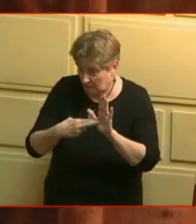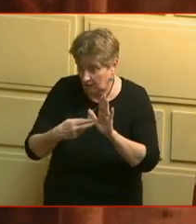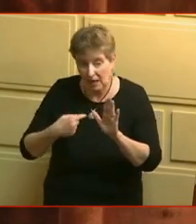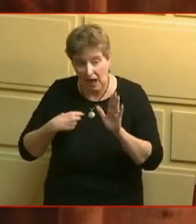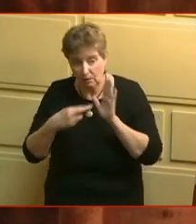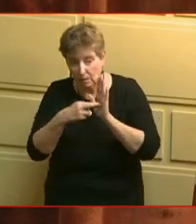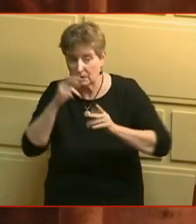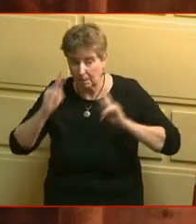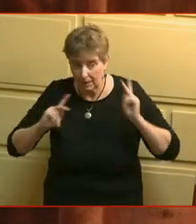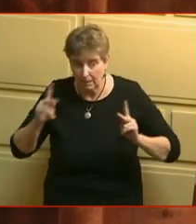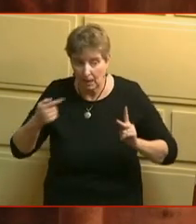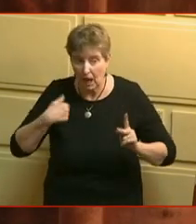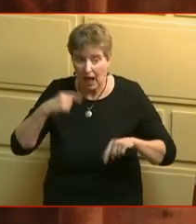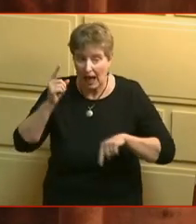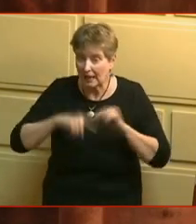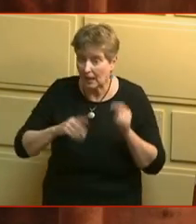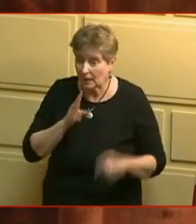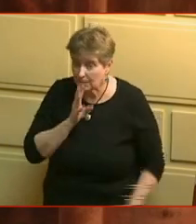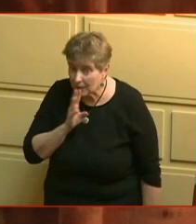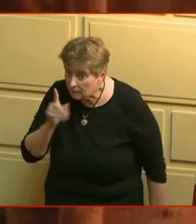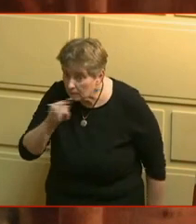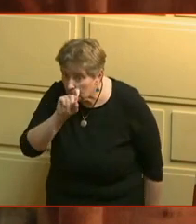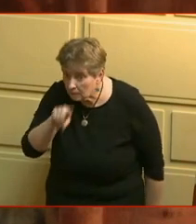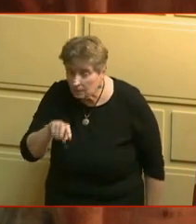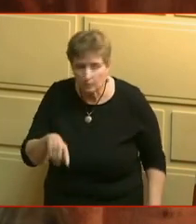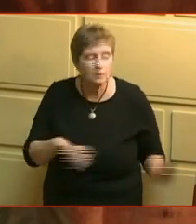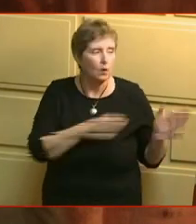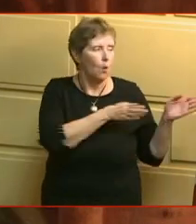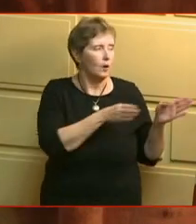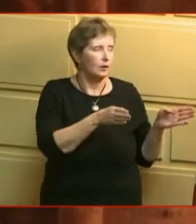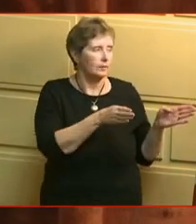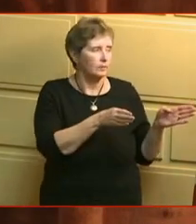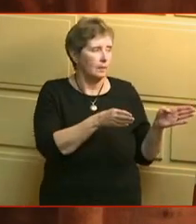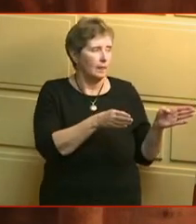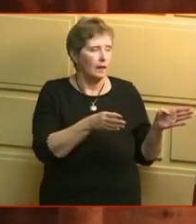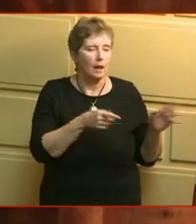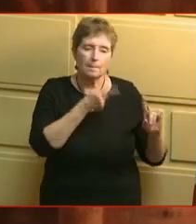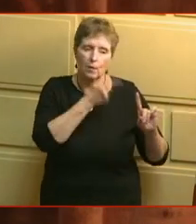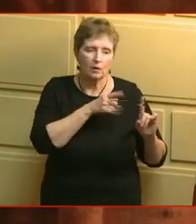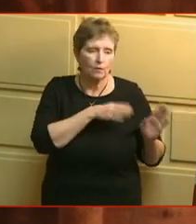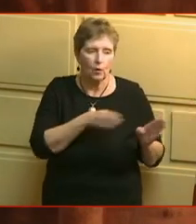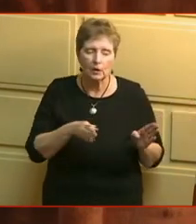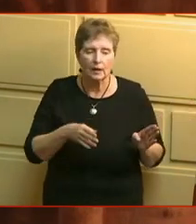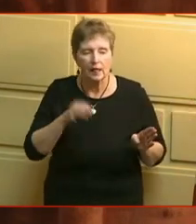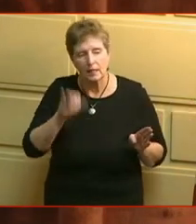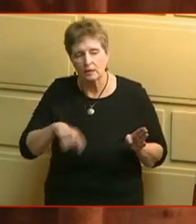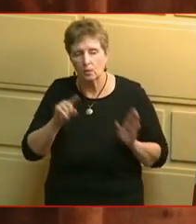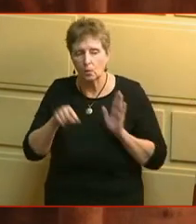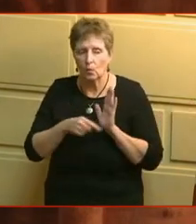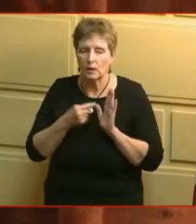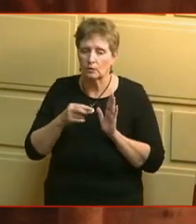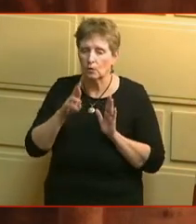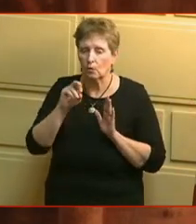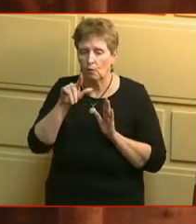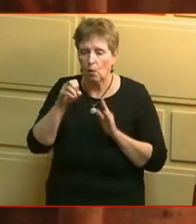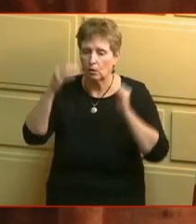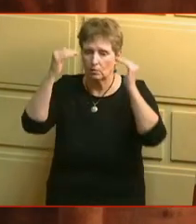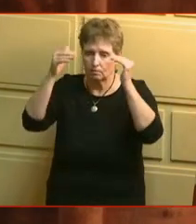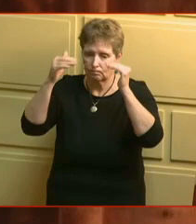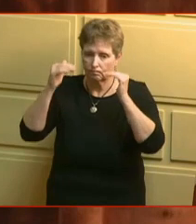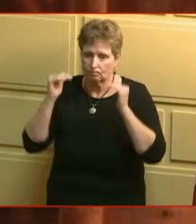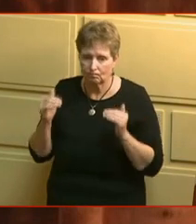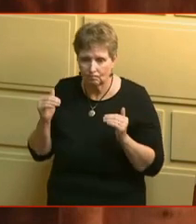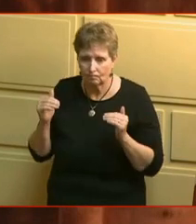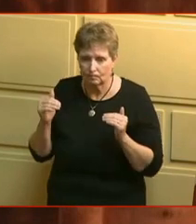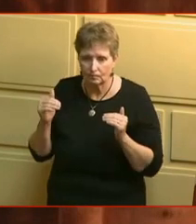and people. Is it a point of order? It's a point of order, and once a roll call has started,